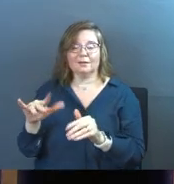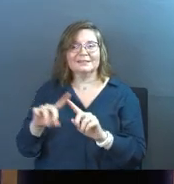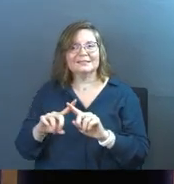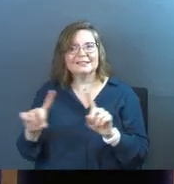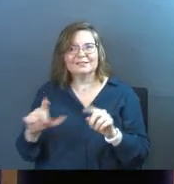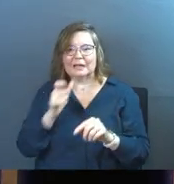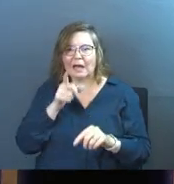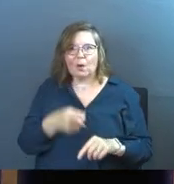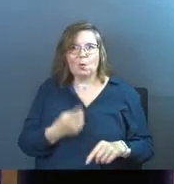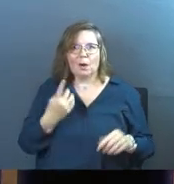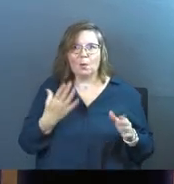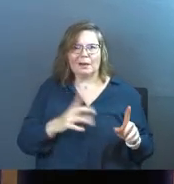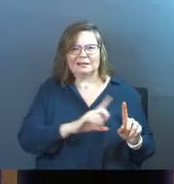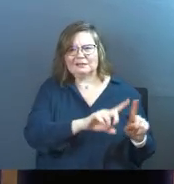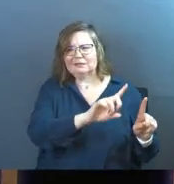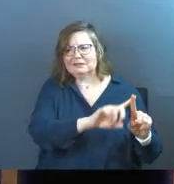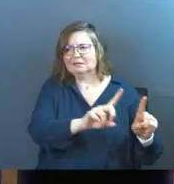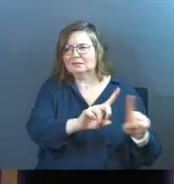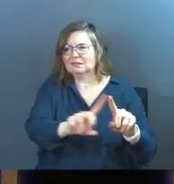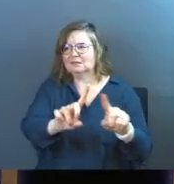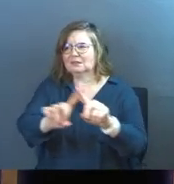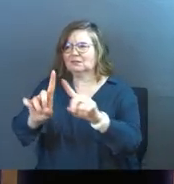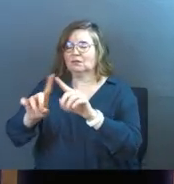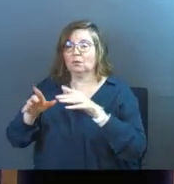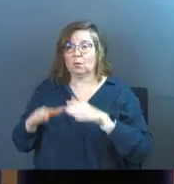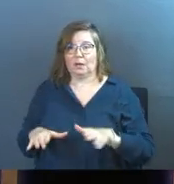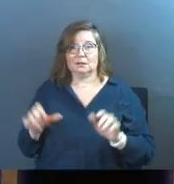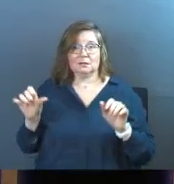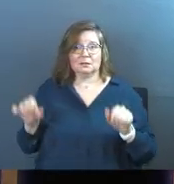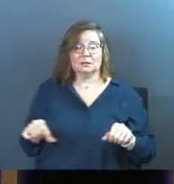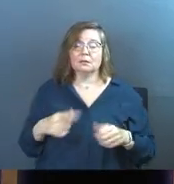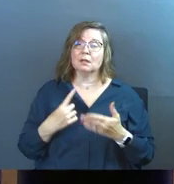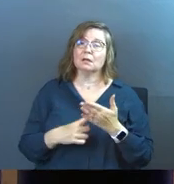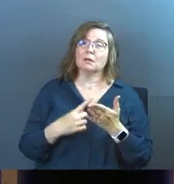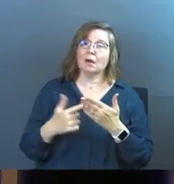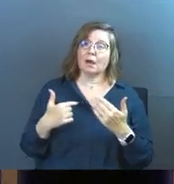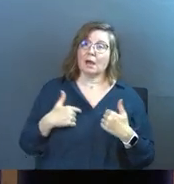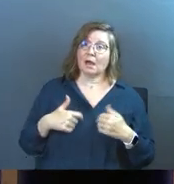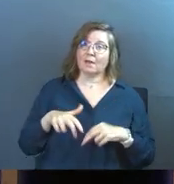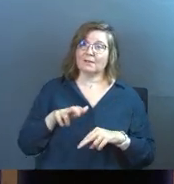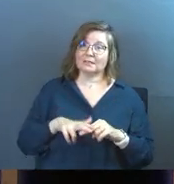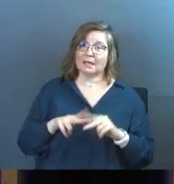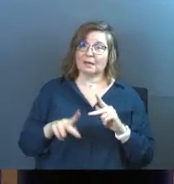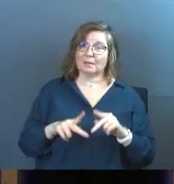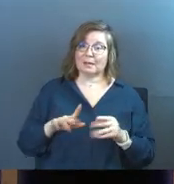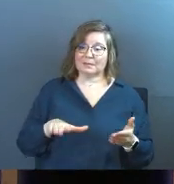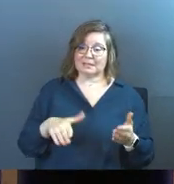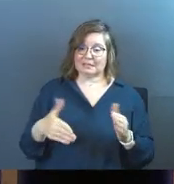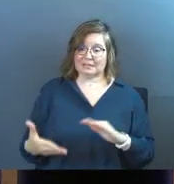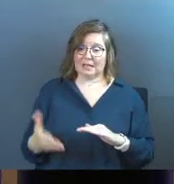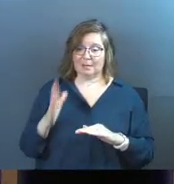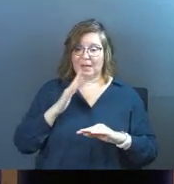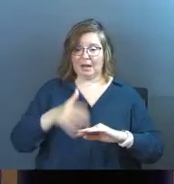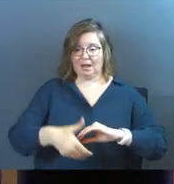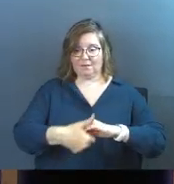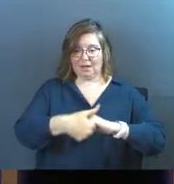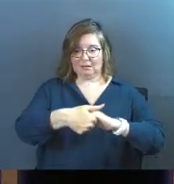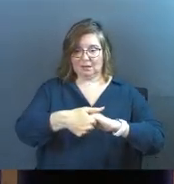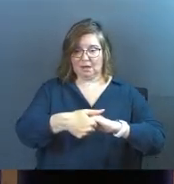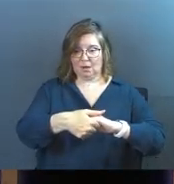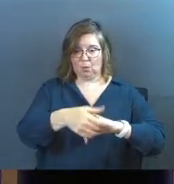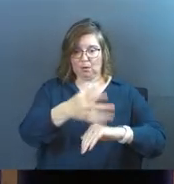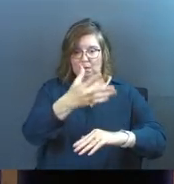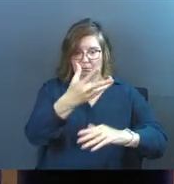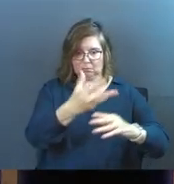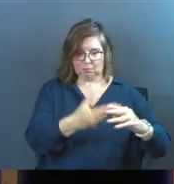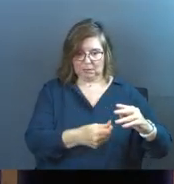So it's not just one way. There have been times that I've sat at people's deathbed and I've held their hand while they